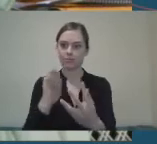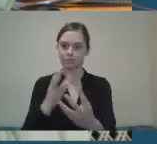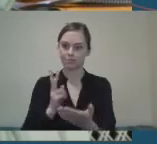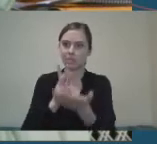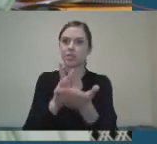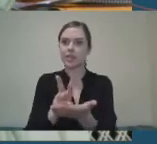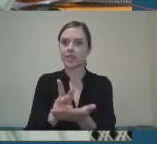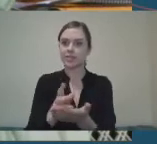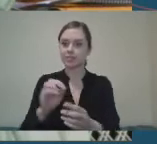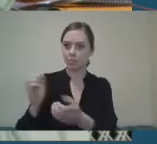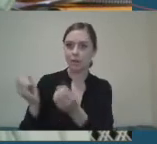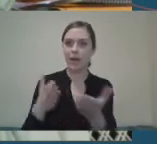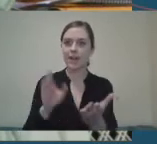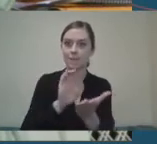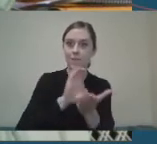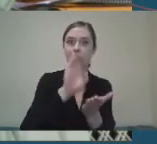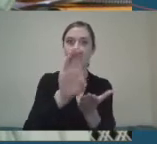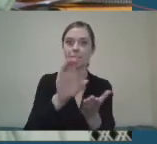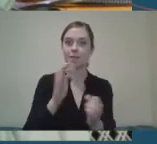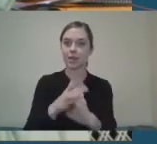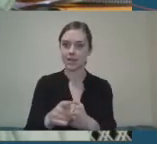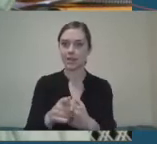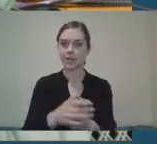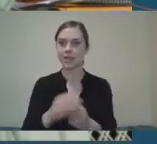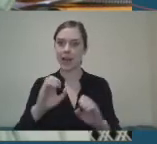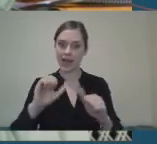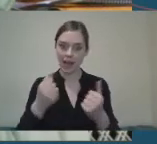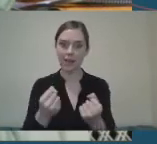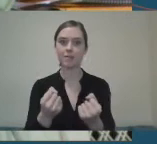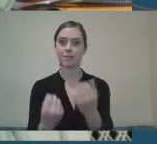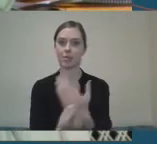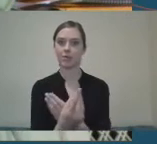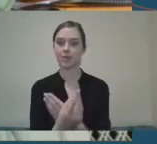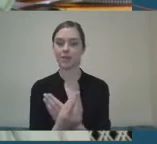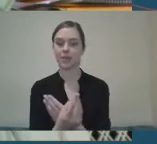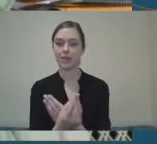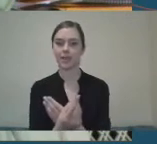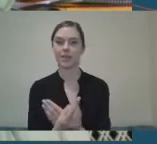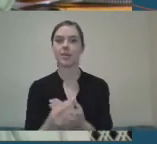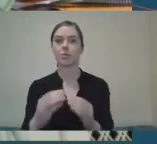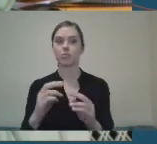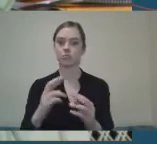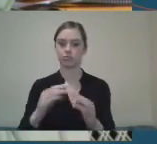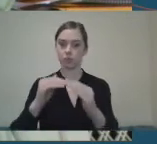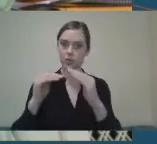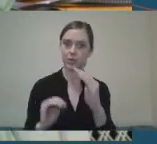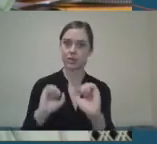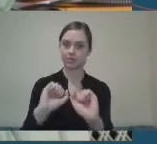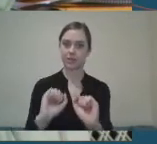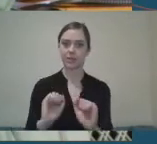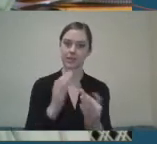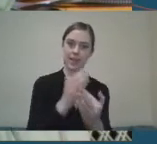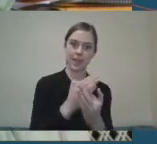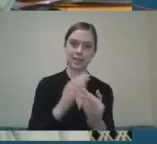provisions to actually, as I said, provide that opportunity. So we reduce that gradient. And it's important that we promote healthy